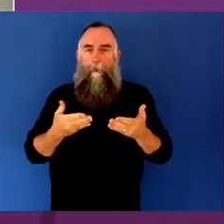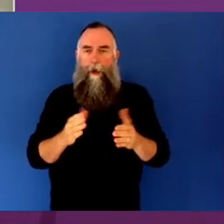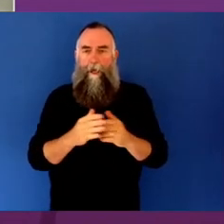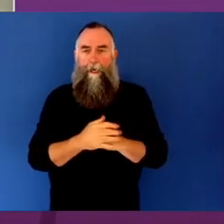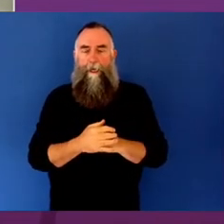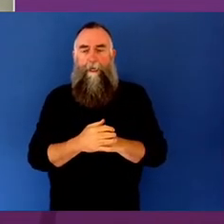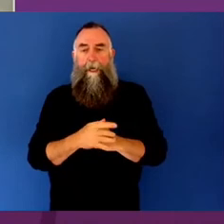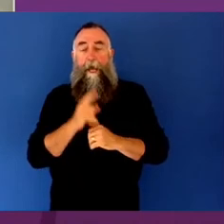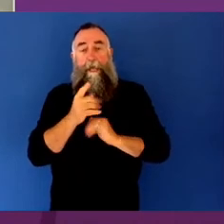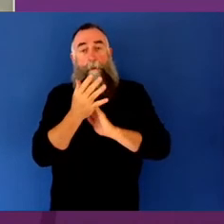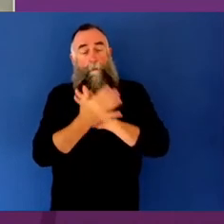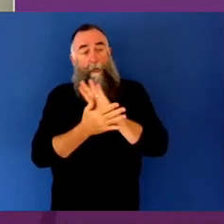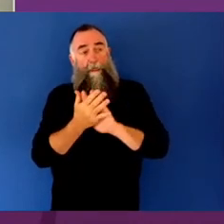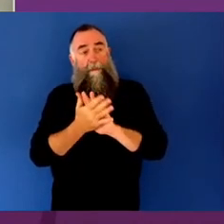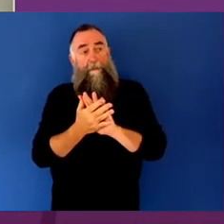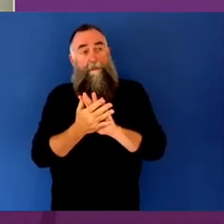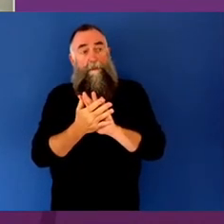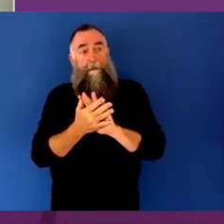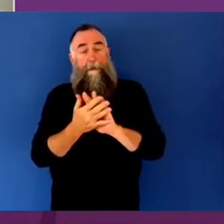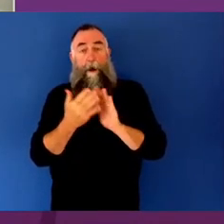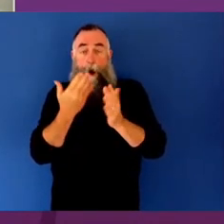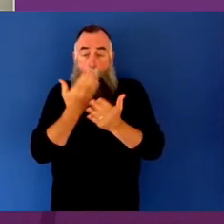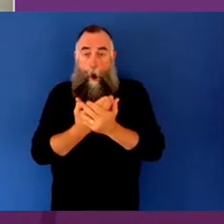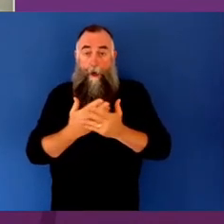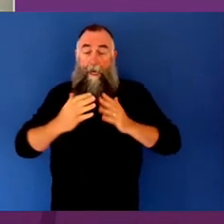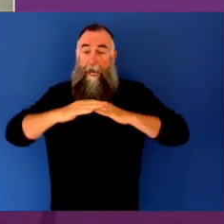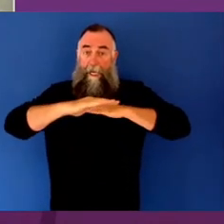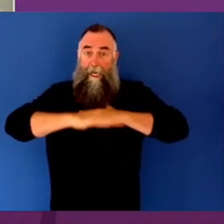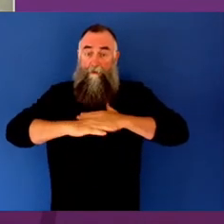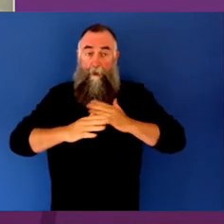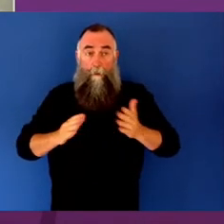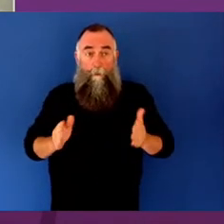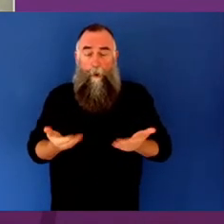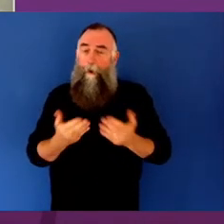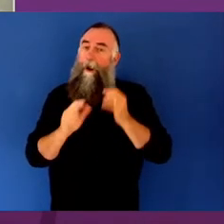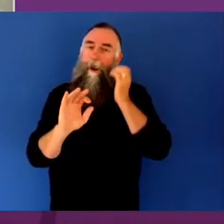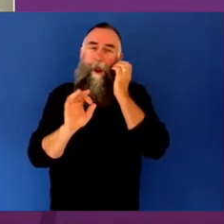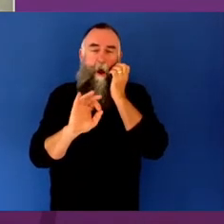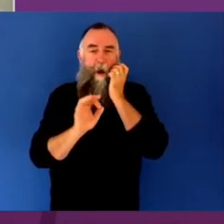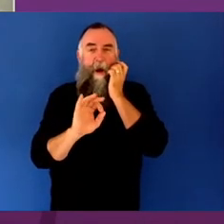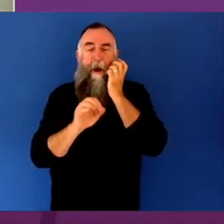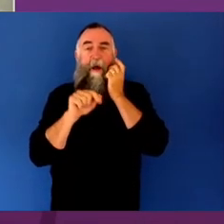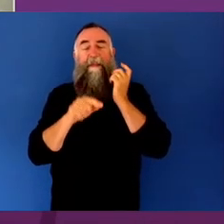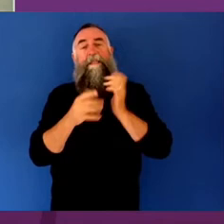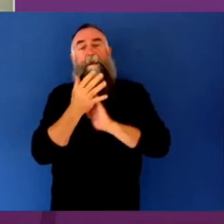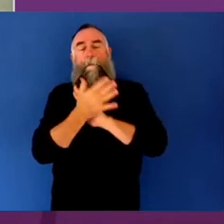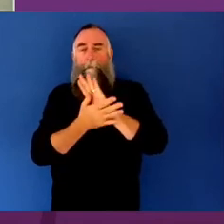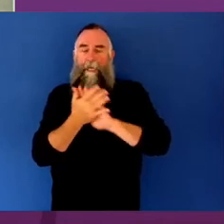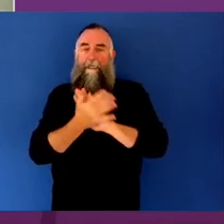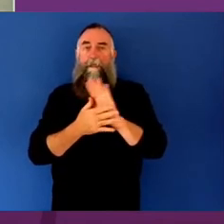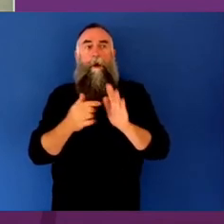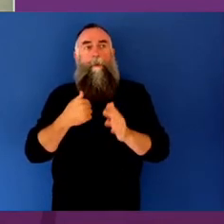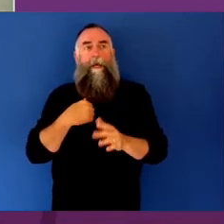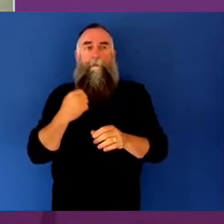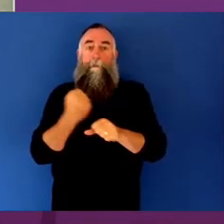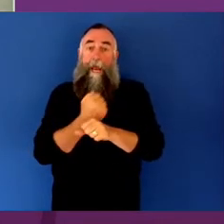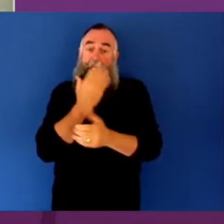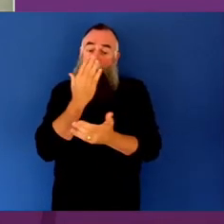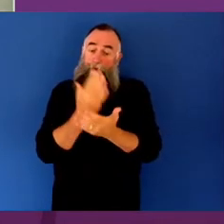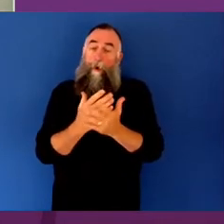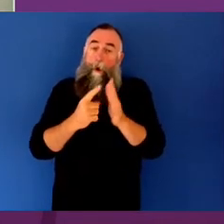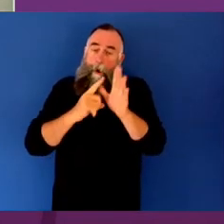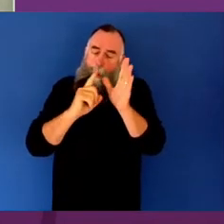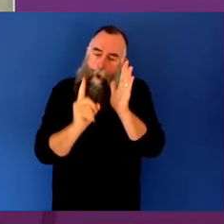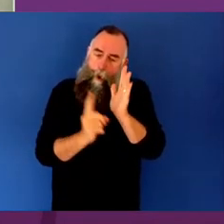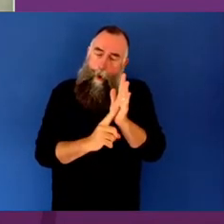country, but a process instead that ensures all birth practices are culturally safe, using art